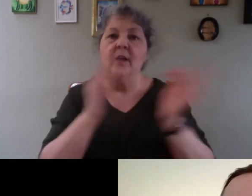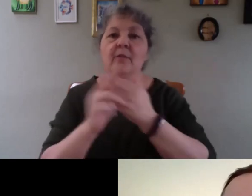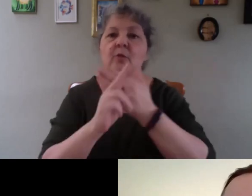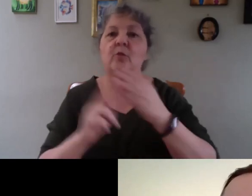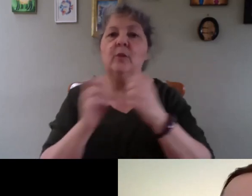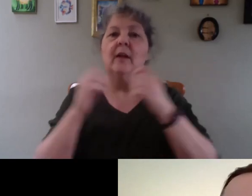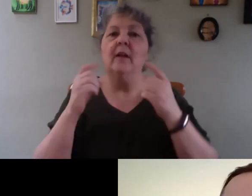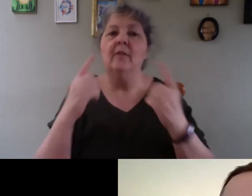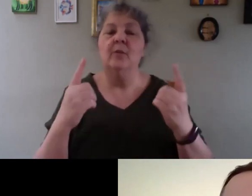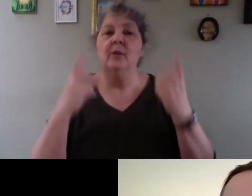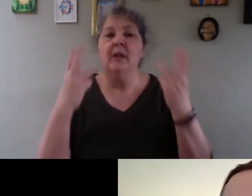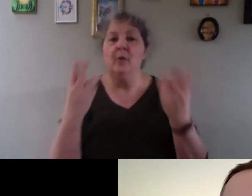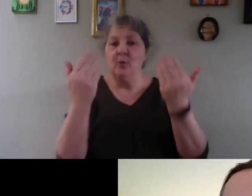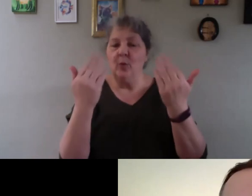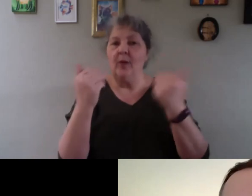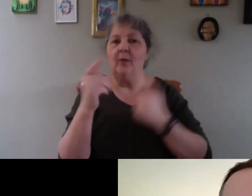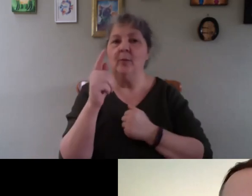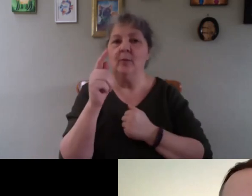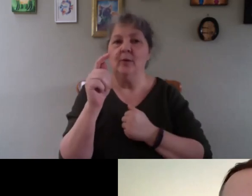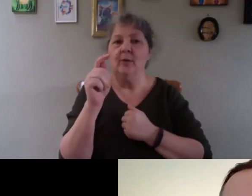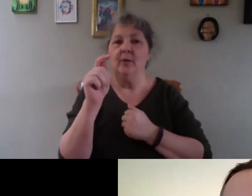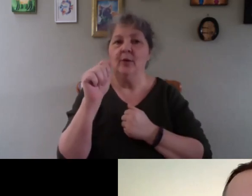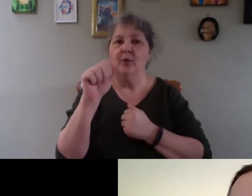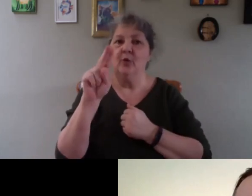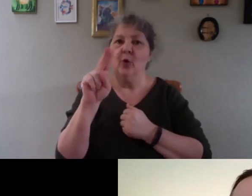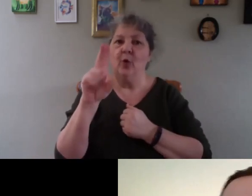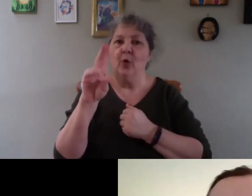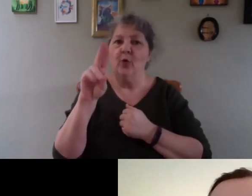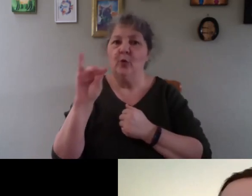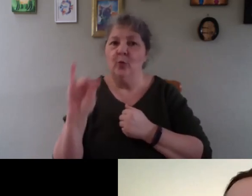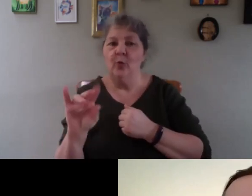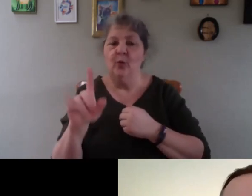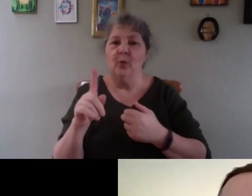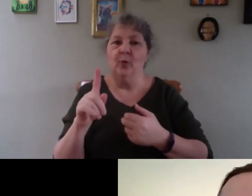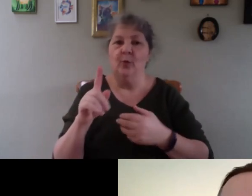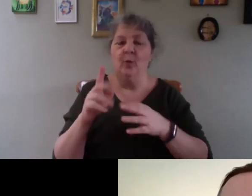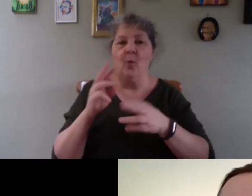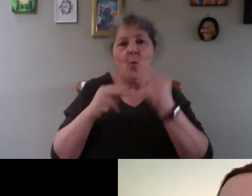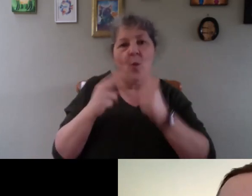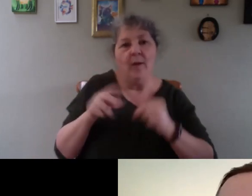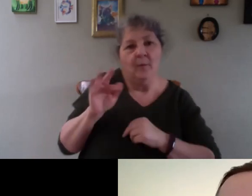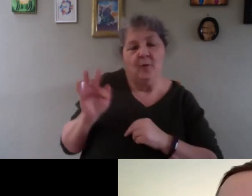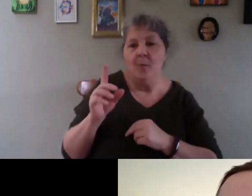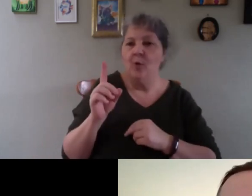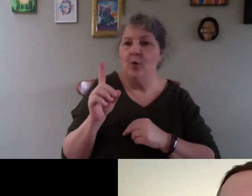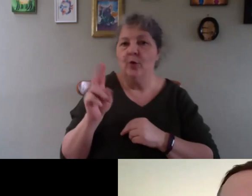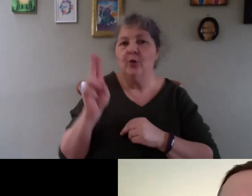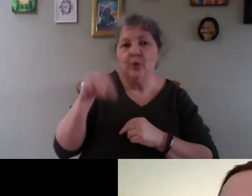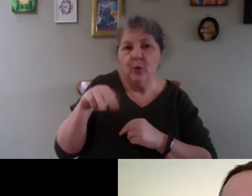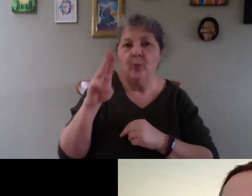Tonki from Dunmore Country House, who has prepared a fantastic